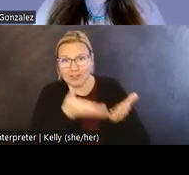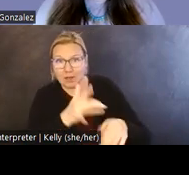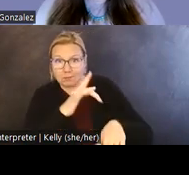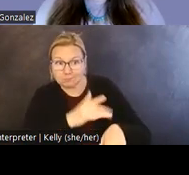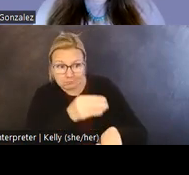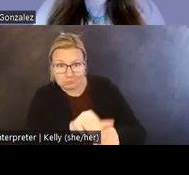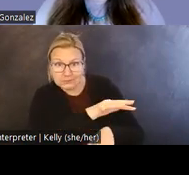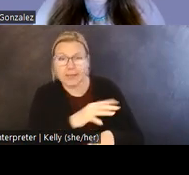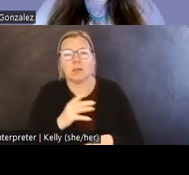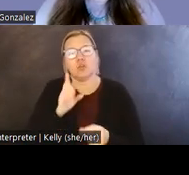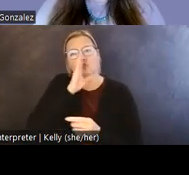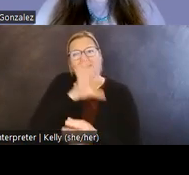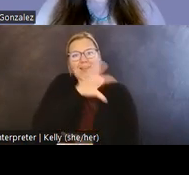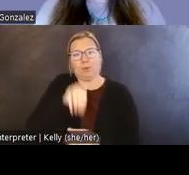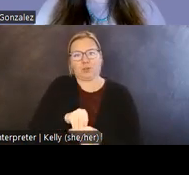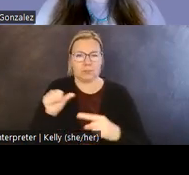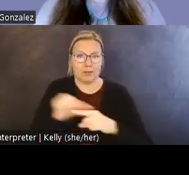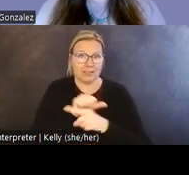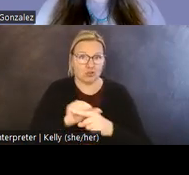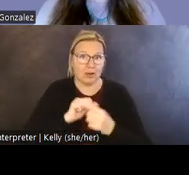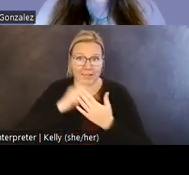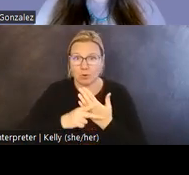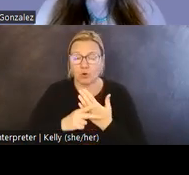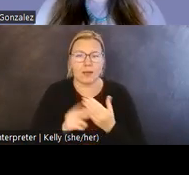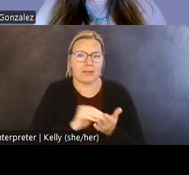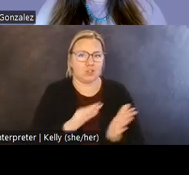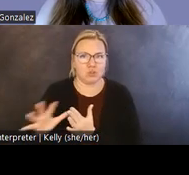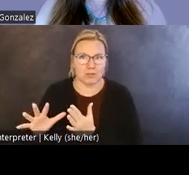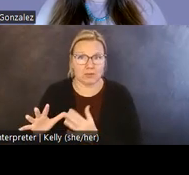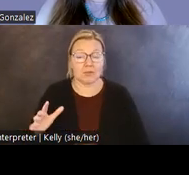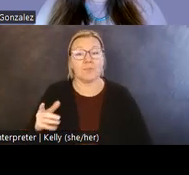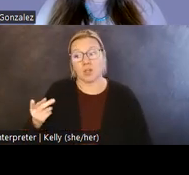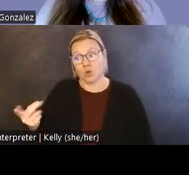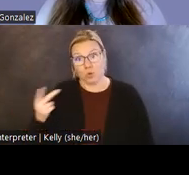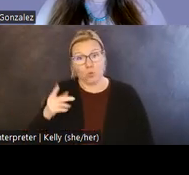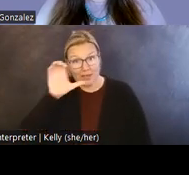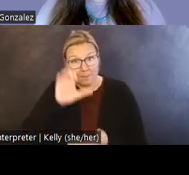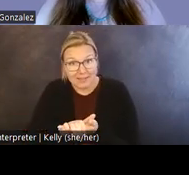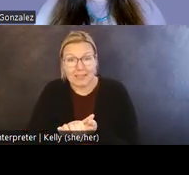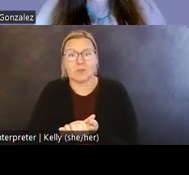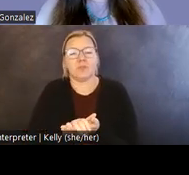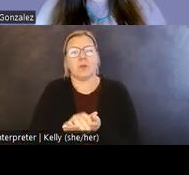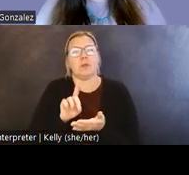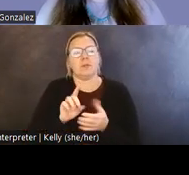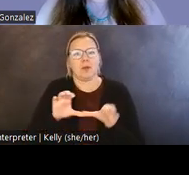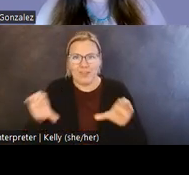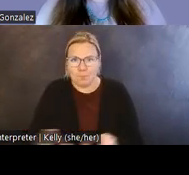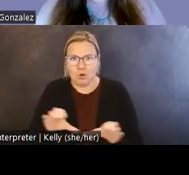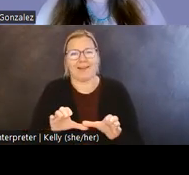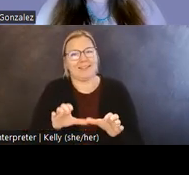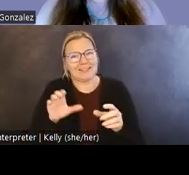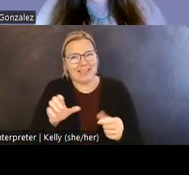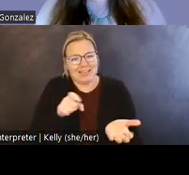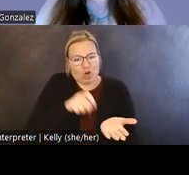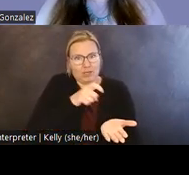directly participating in the training program as students. We believe that it's ultimately the fact that we practice archaeology in a Grand